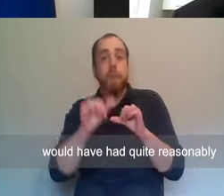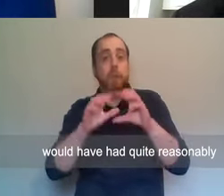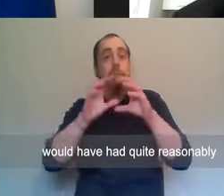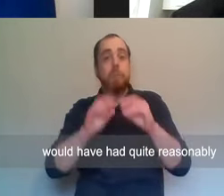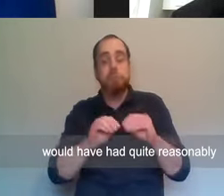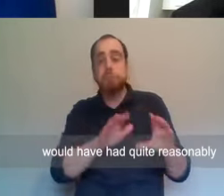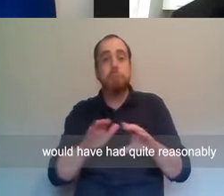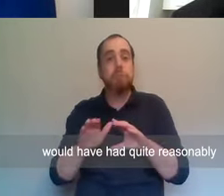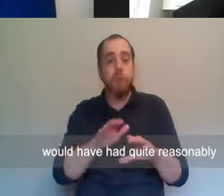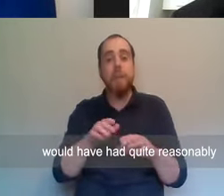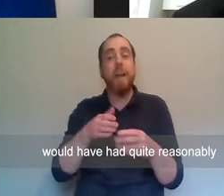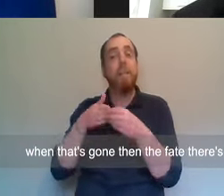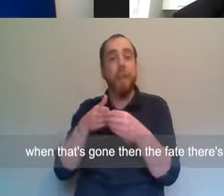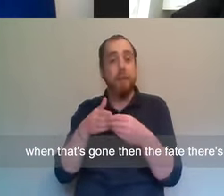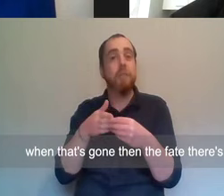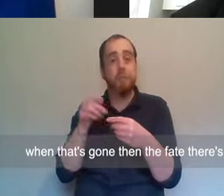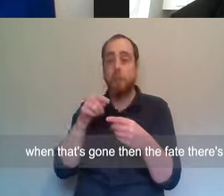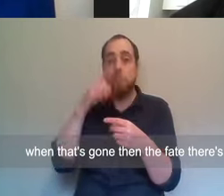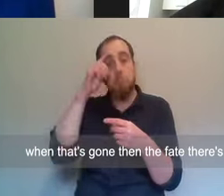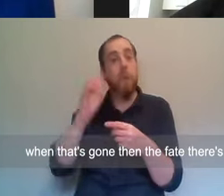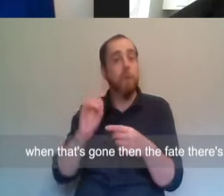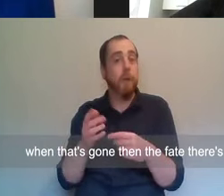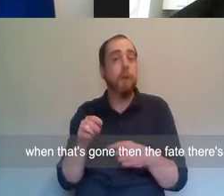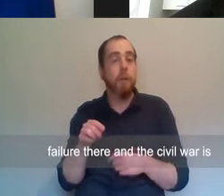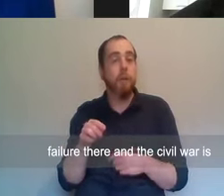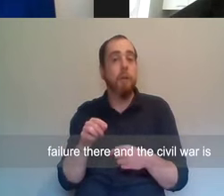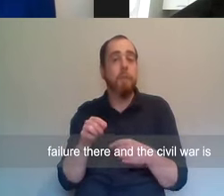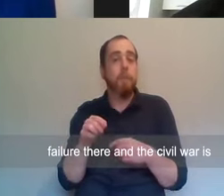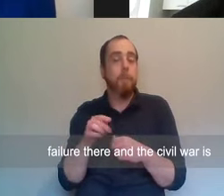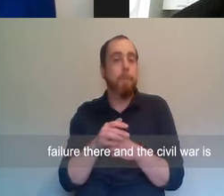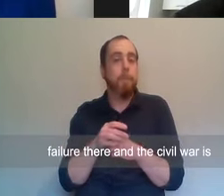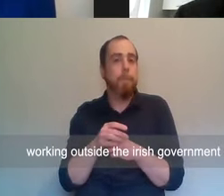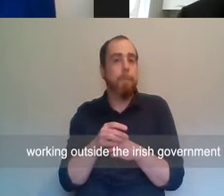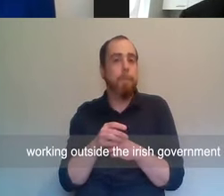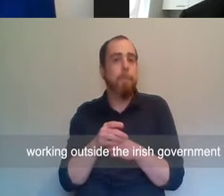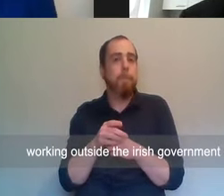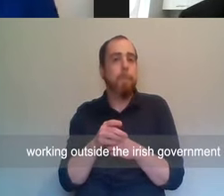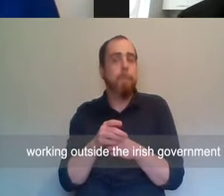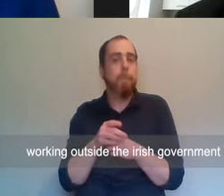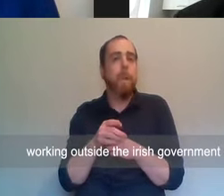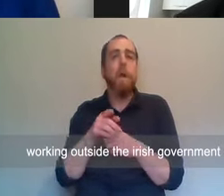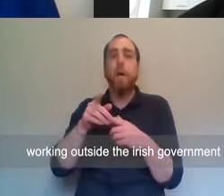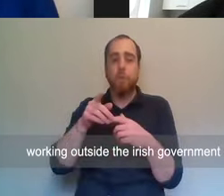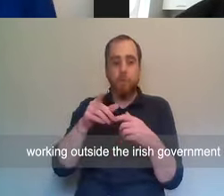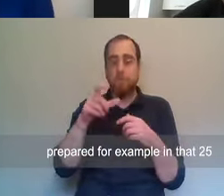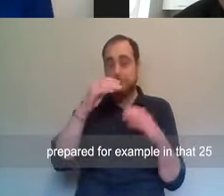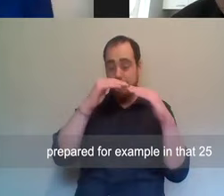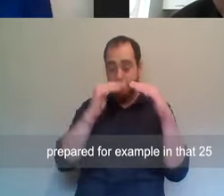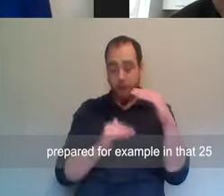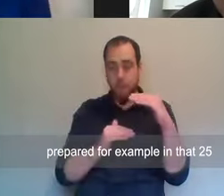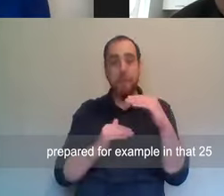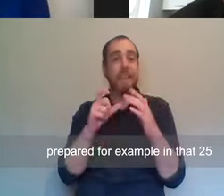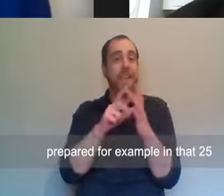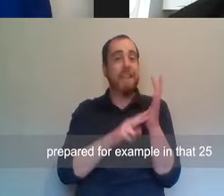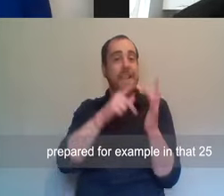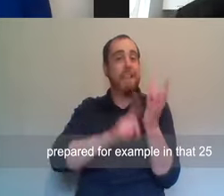leadership would have had quite reasonably. When that's gone, then there's a failure there. The civil war is broken in the south. The Irish government is